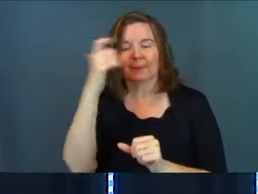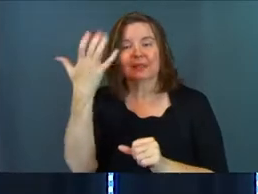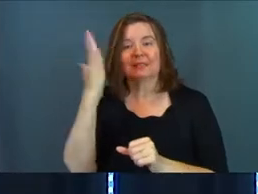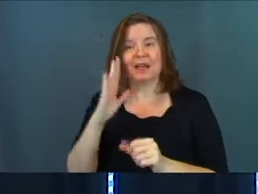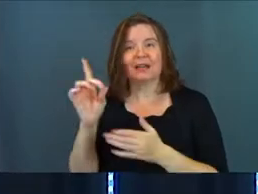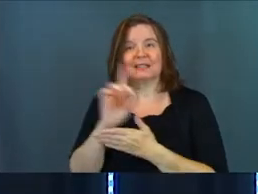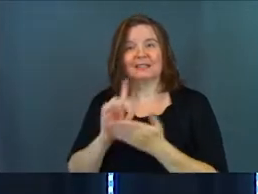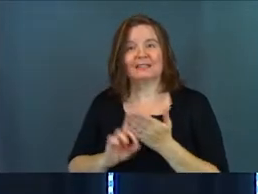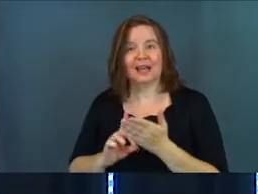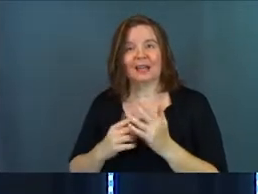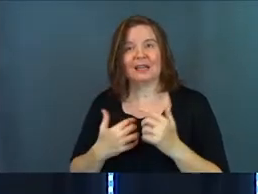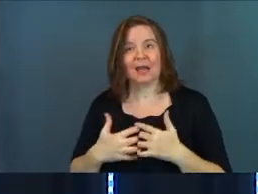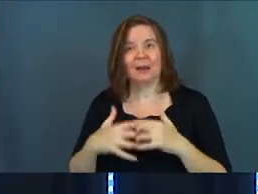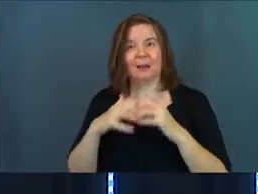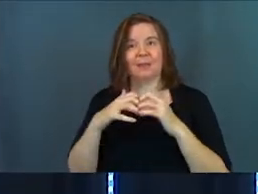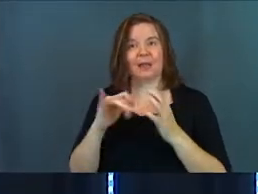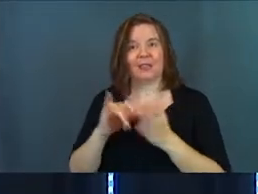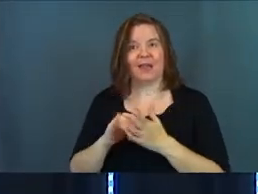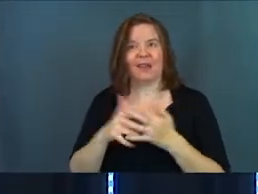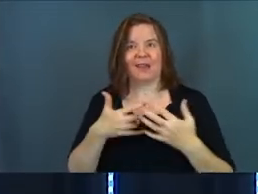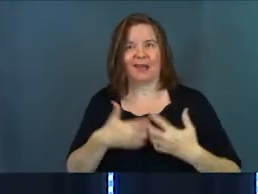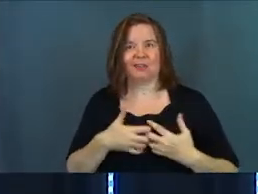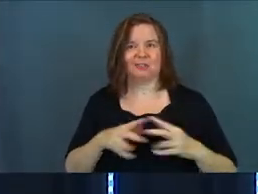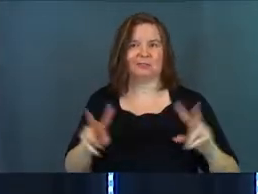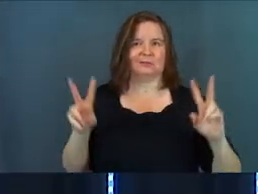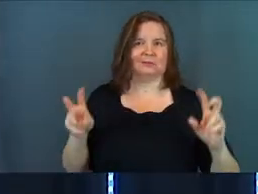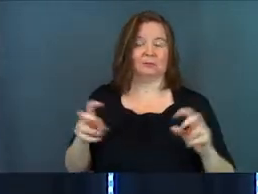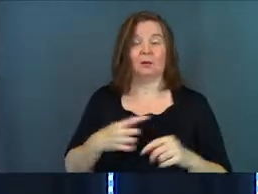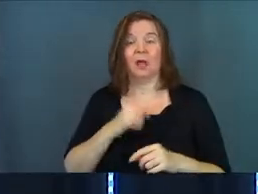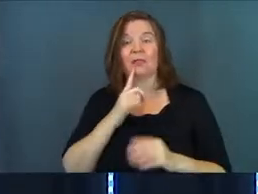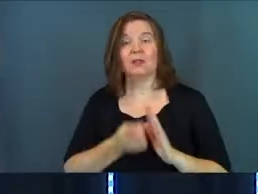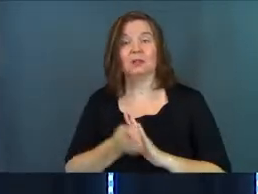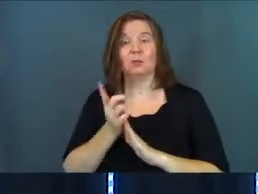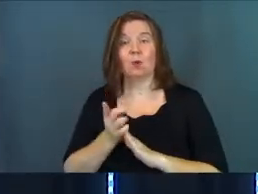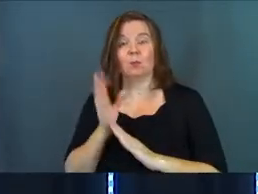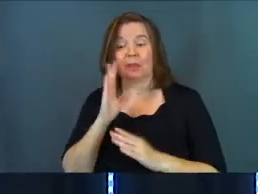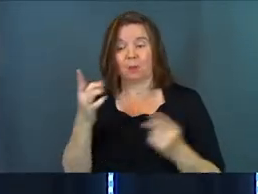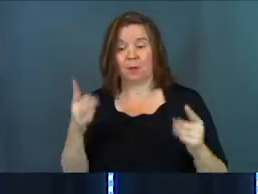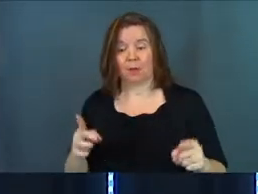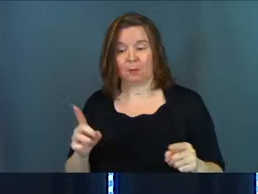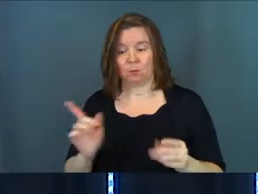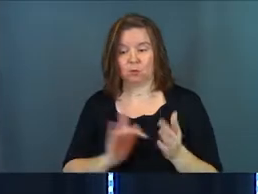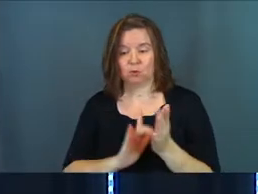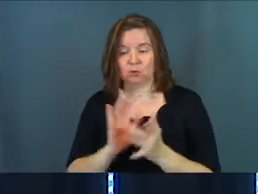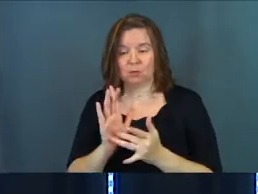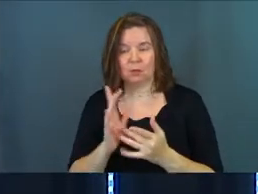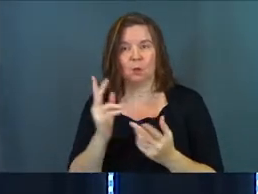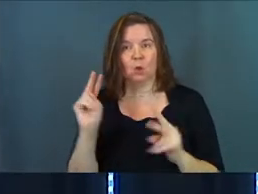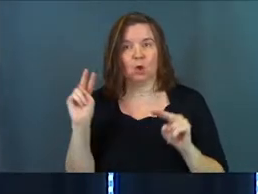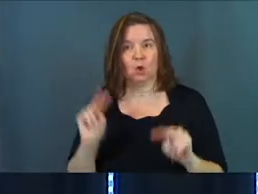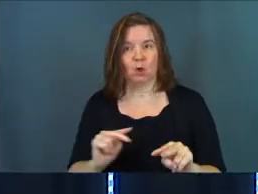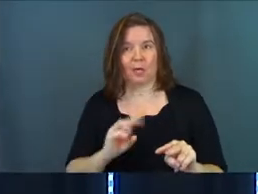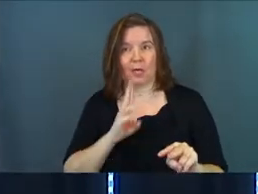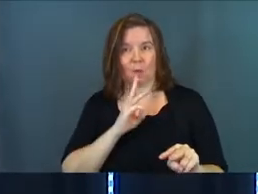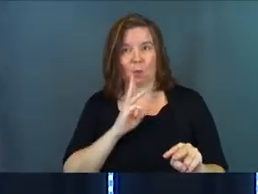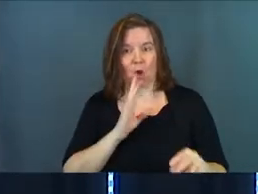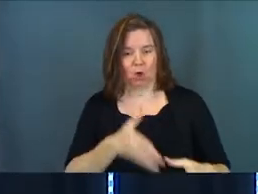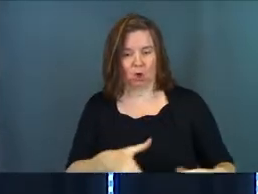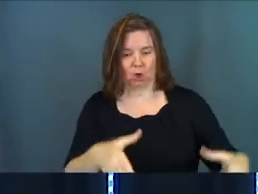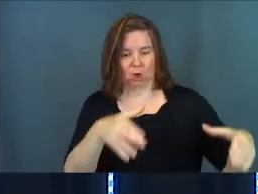God designed and built that engine. And there's a moment that's going to happen where Jesus is going to look at water